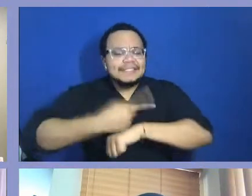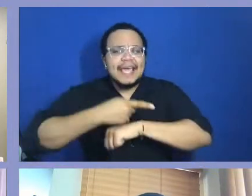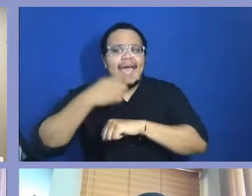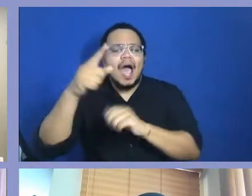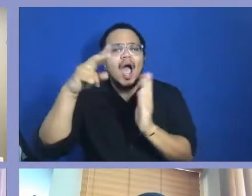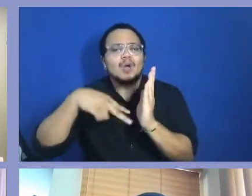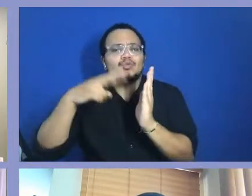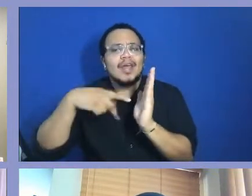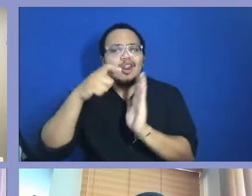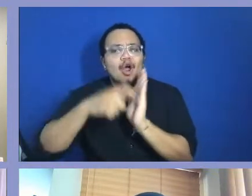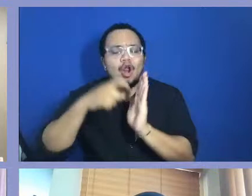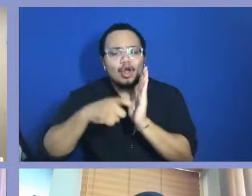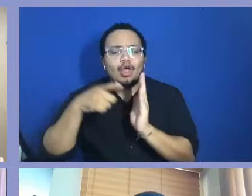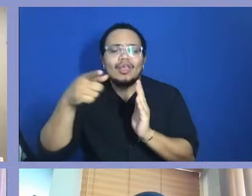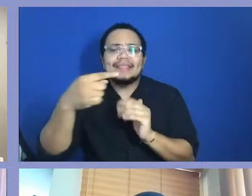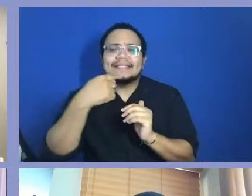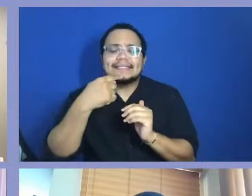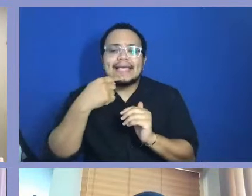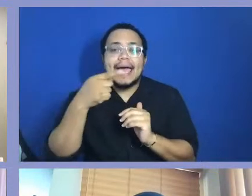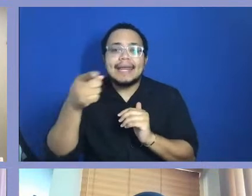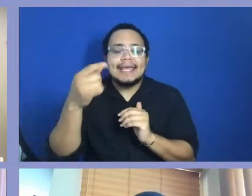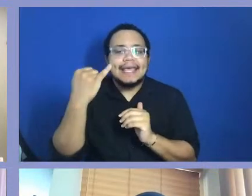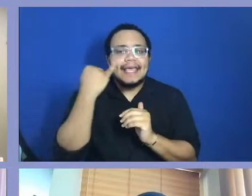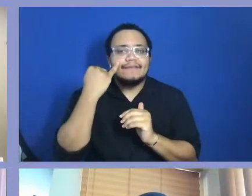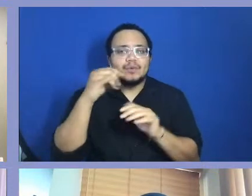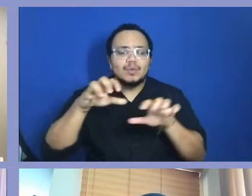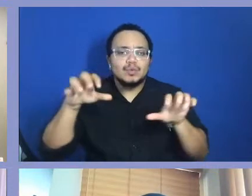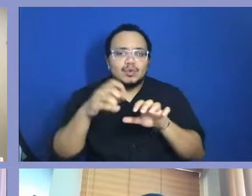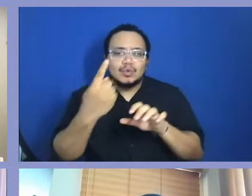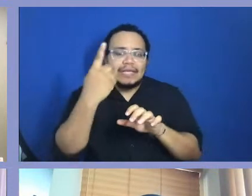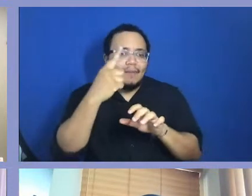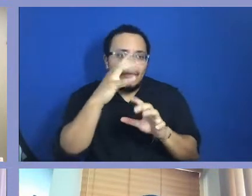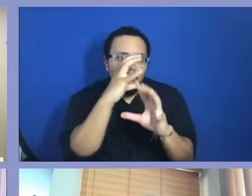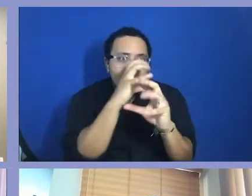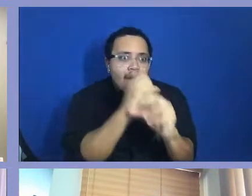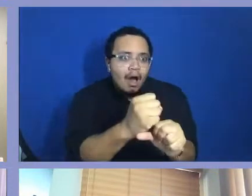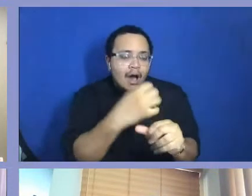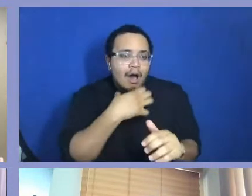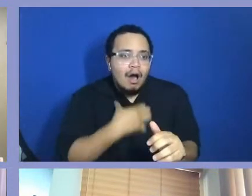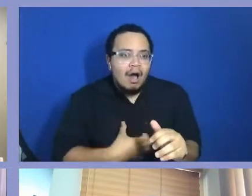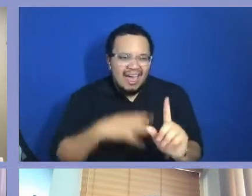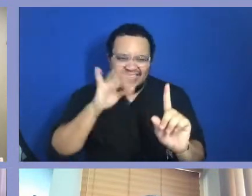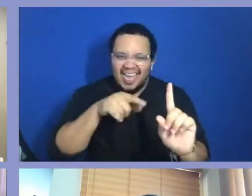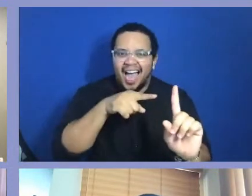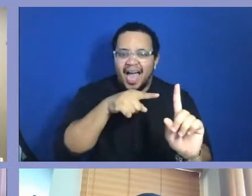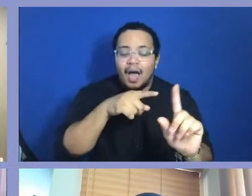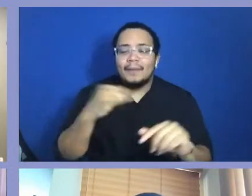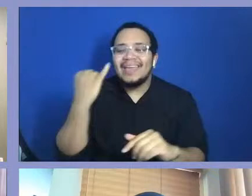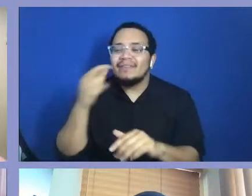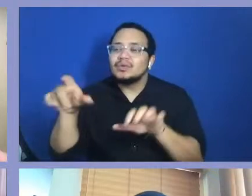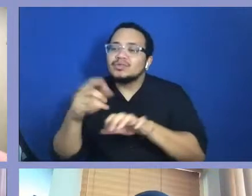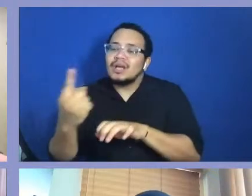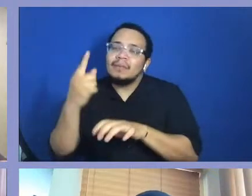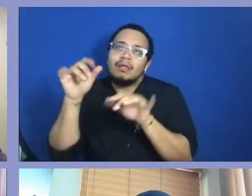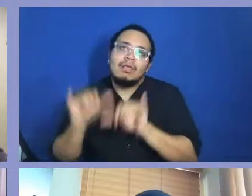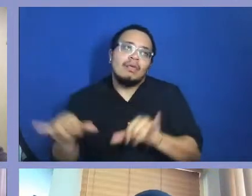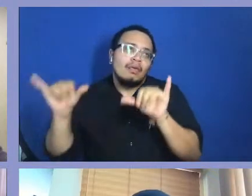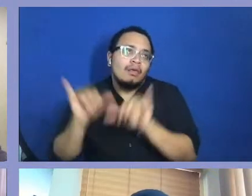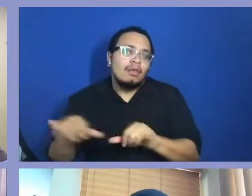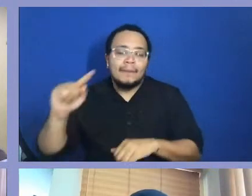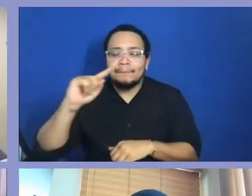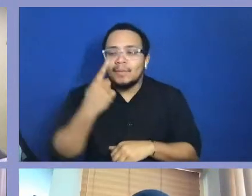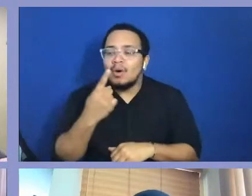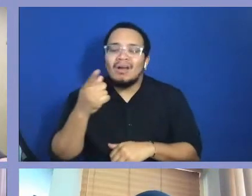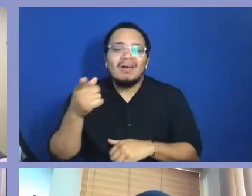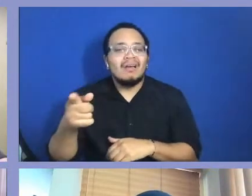path. If you don't do what you like, you're not going anywhere. You're not going to meet anybody because your enthusiasm